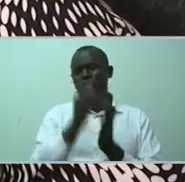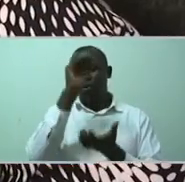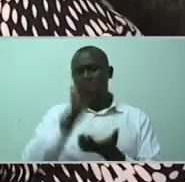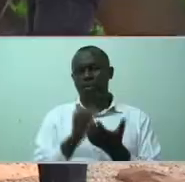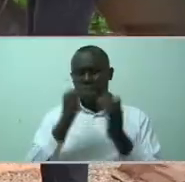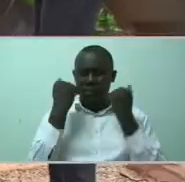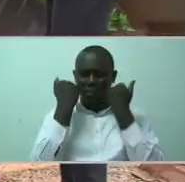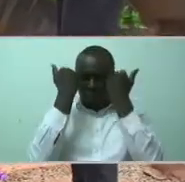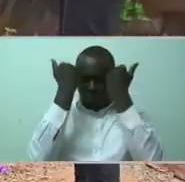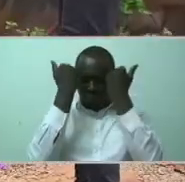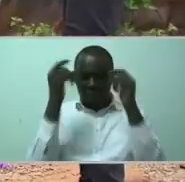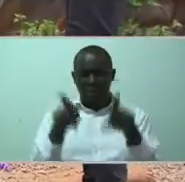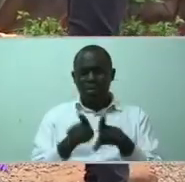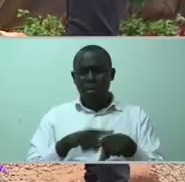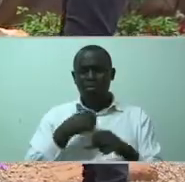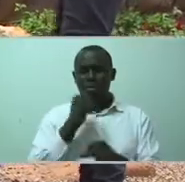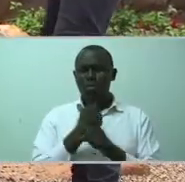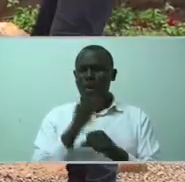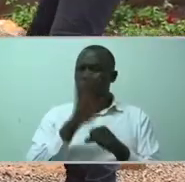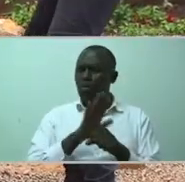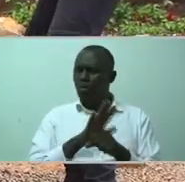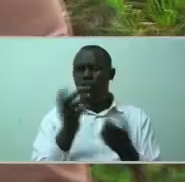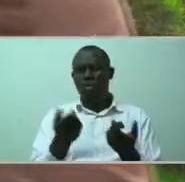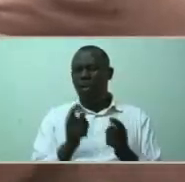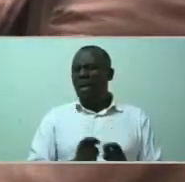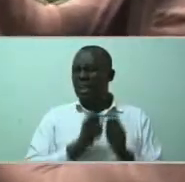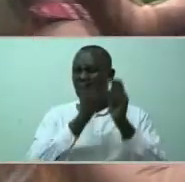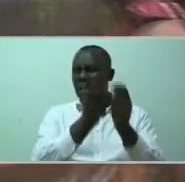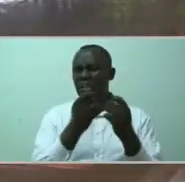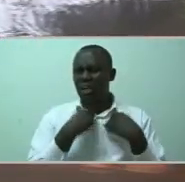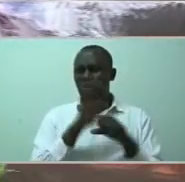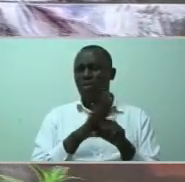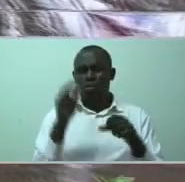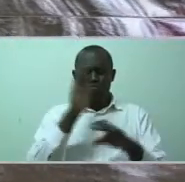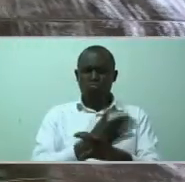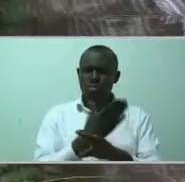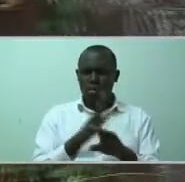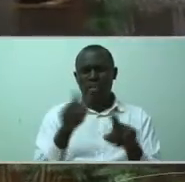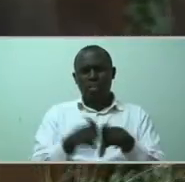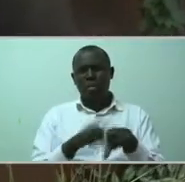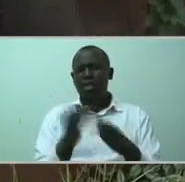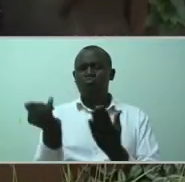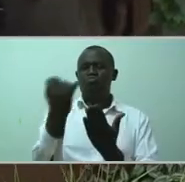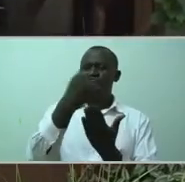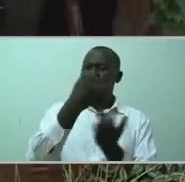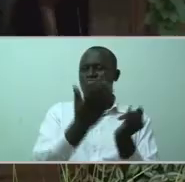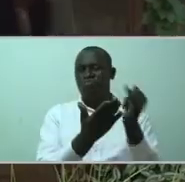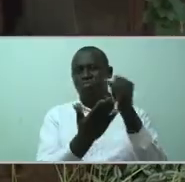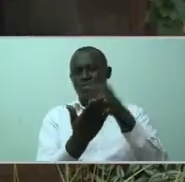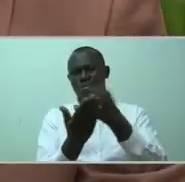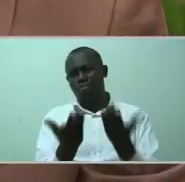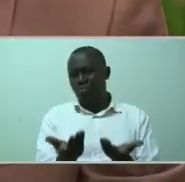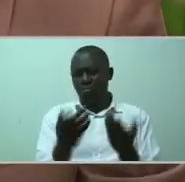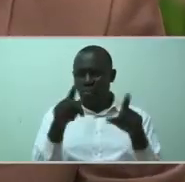stressors. I do a lot of hobbies. I play music. I do art. I draw.